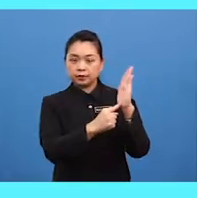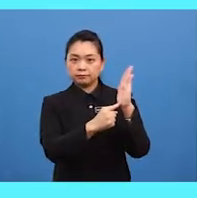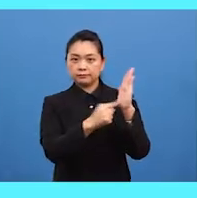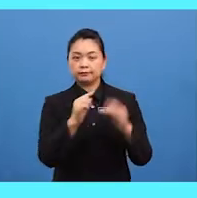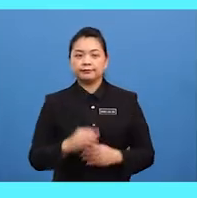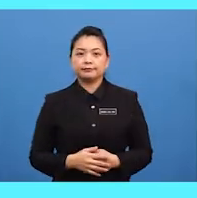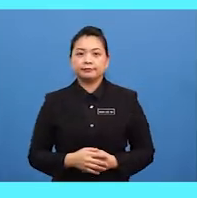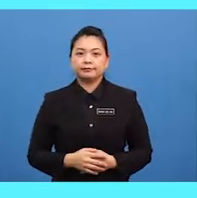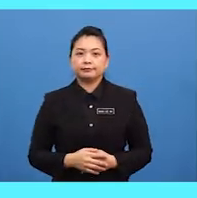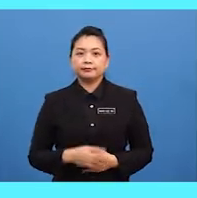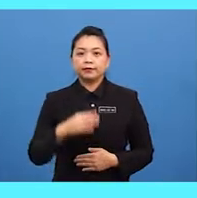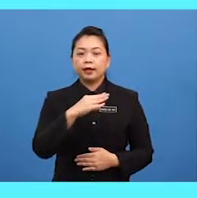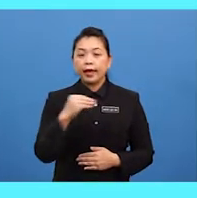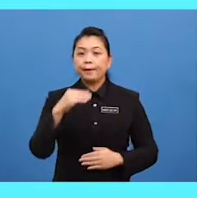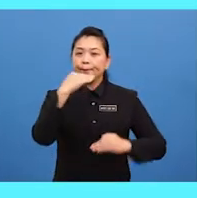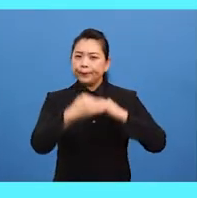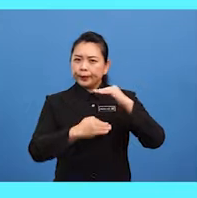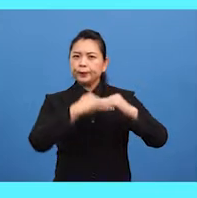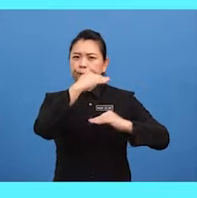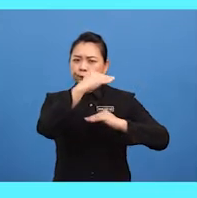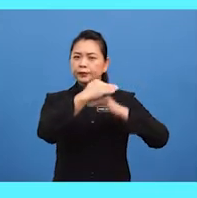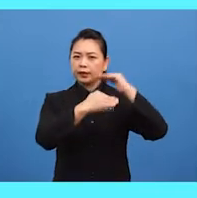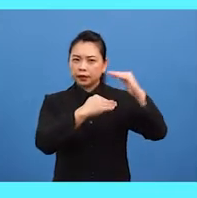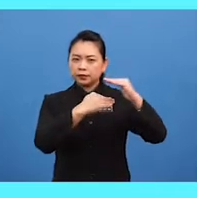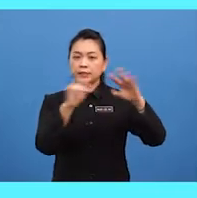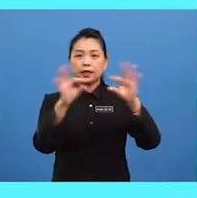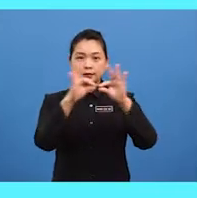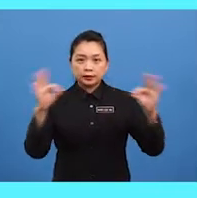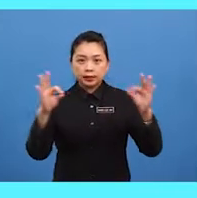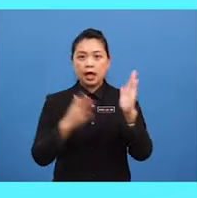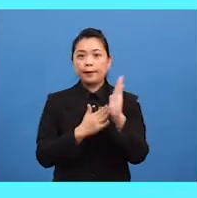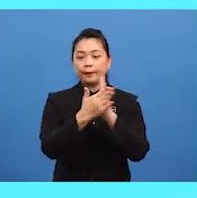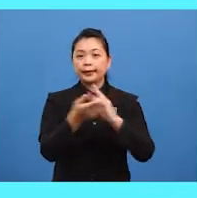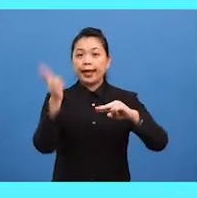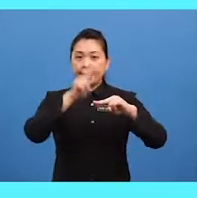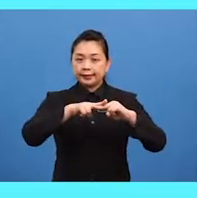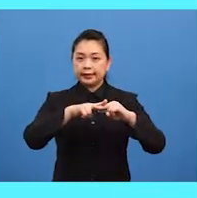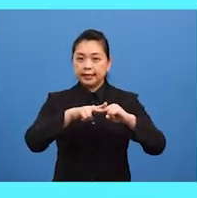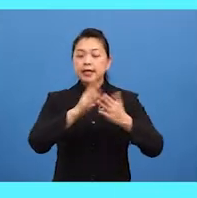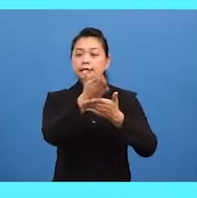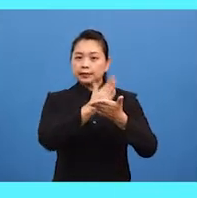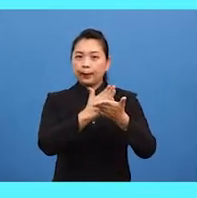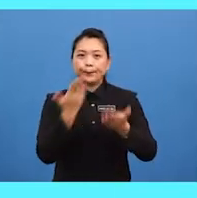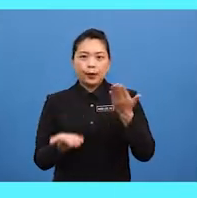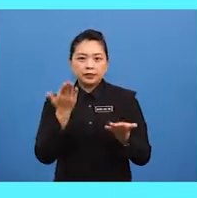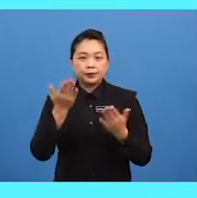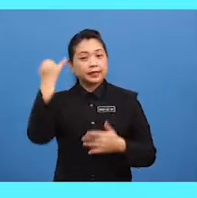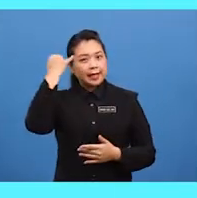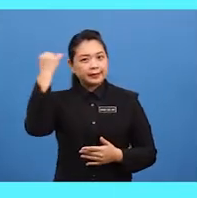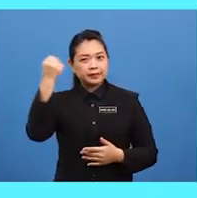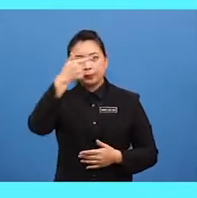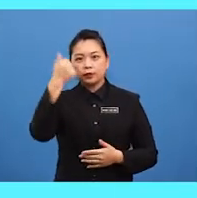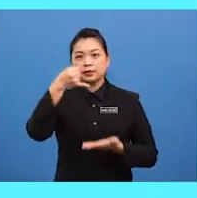and build up the description by adding some possible ideas